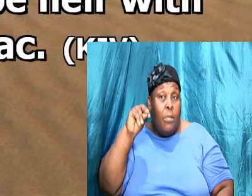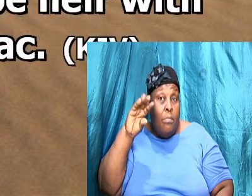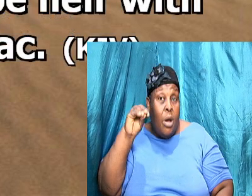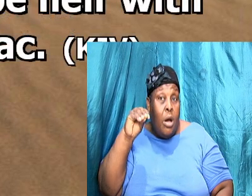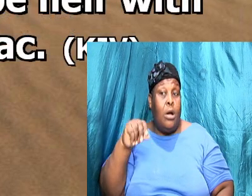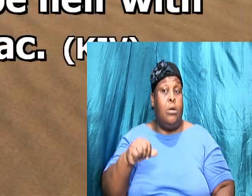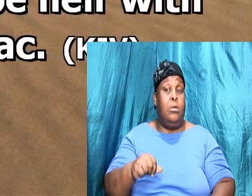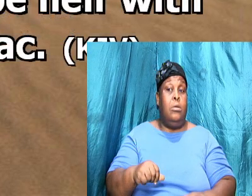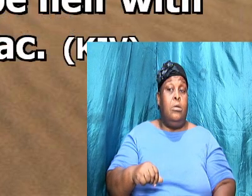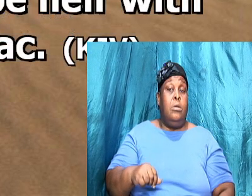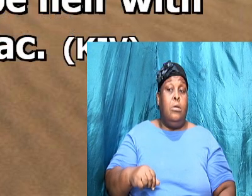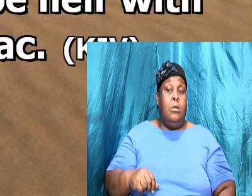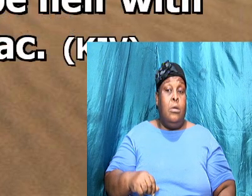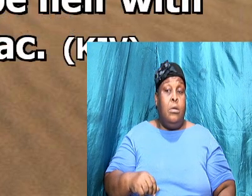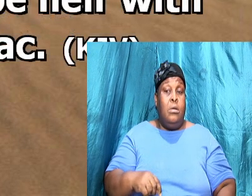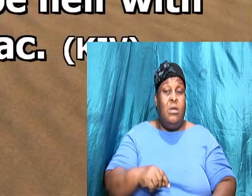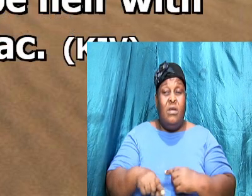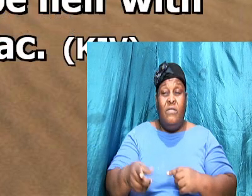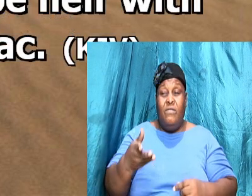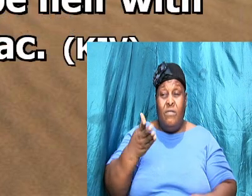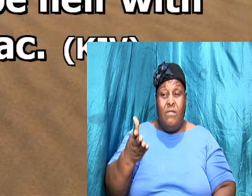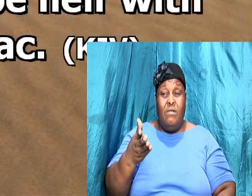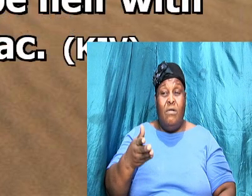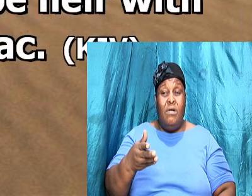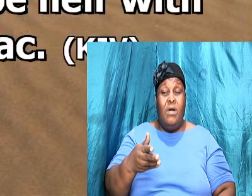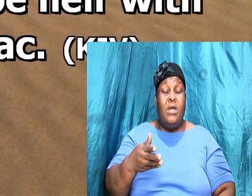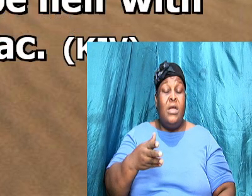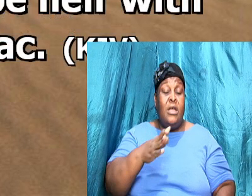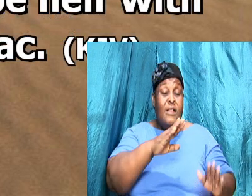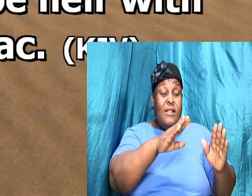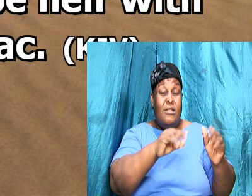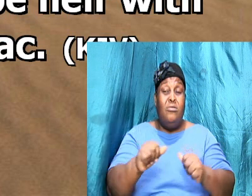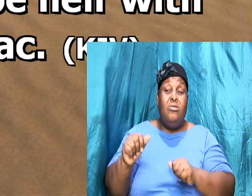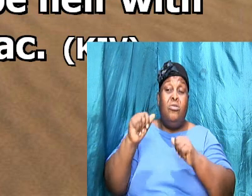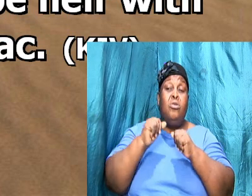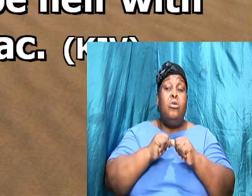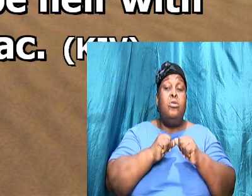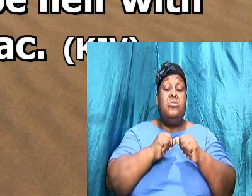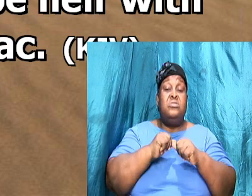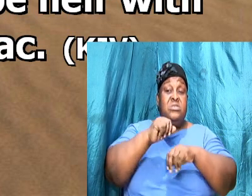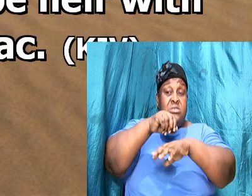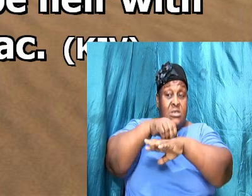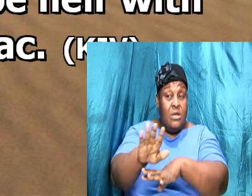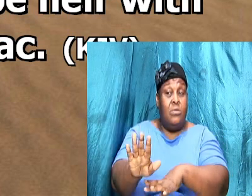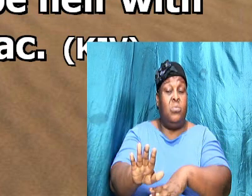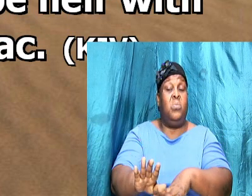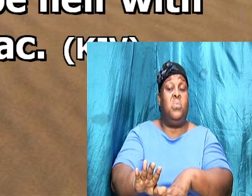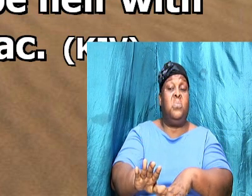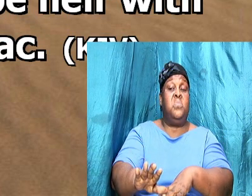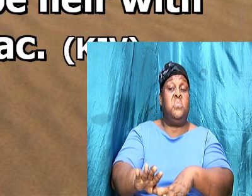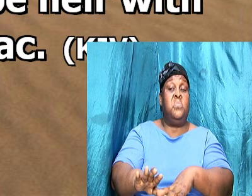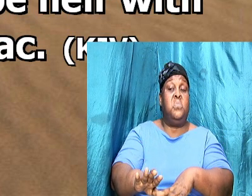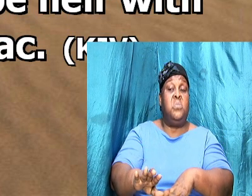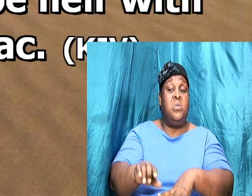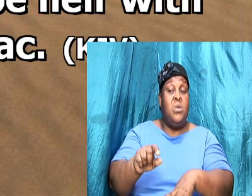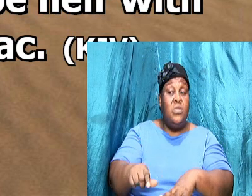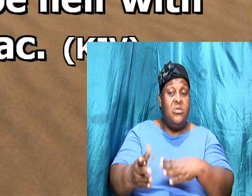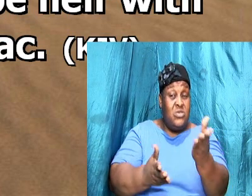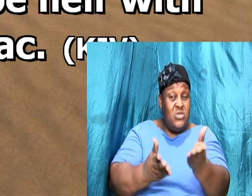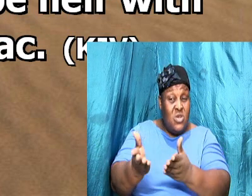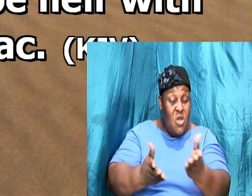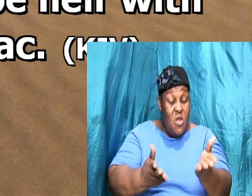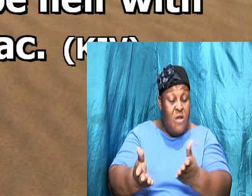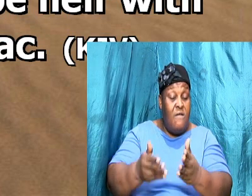wherefore she said unto Abraham cast out this bandwomen and her son for the son of the bandwomen